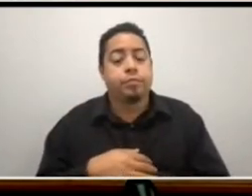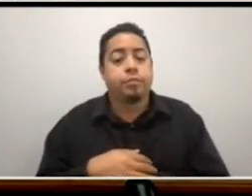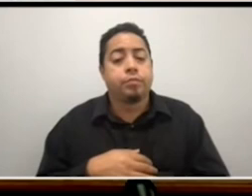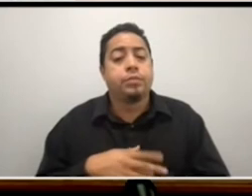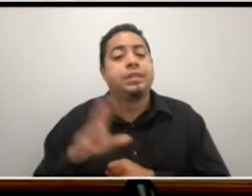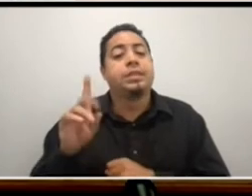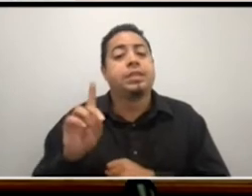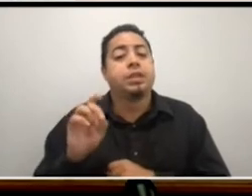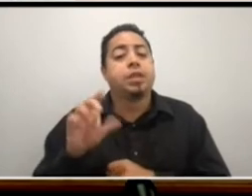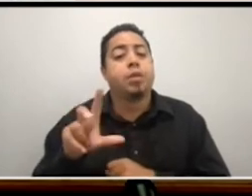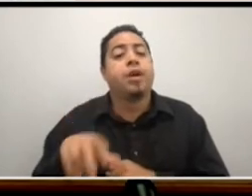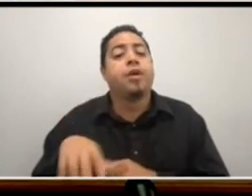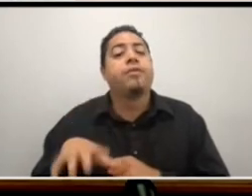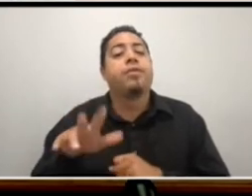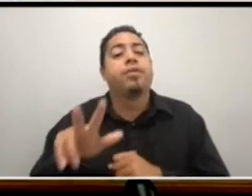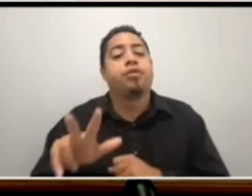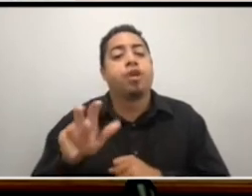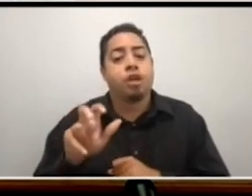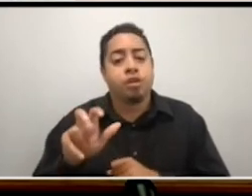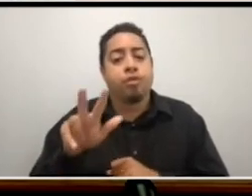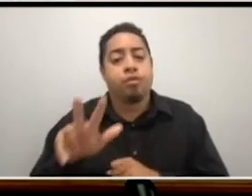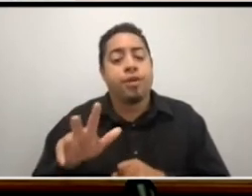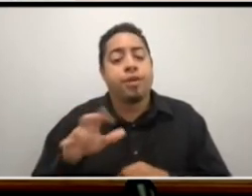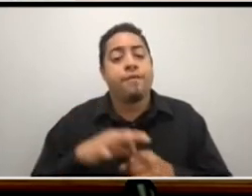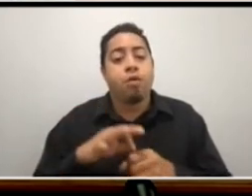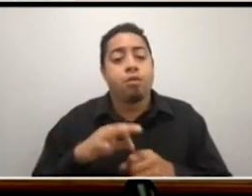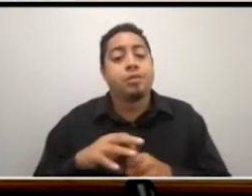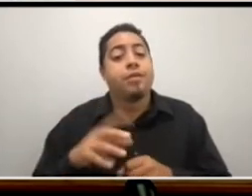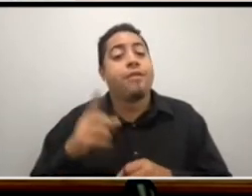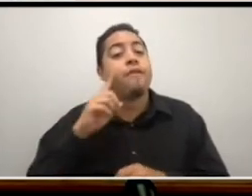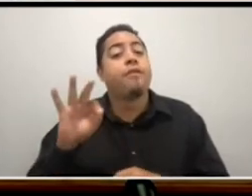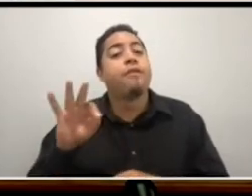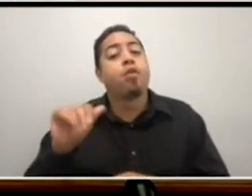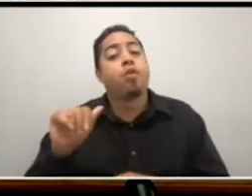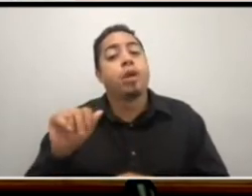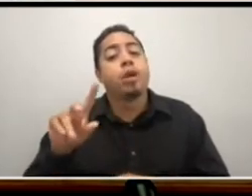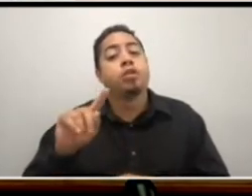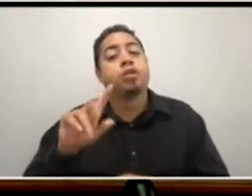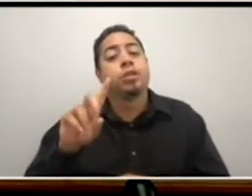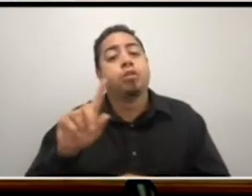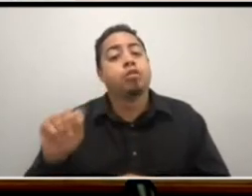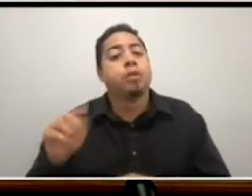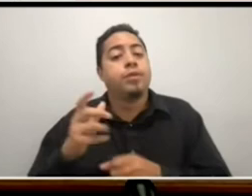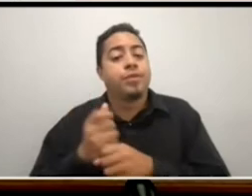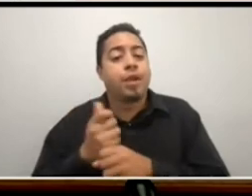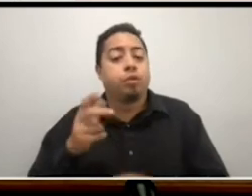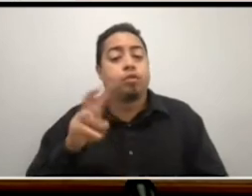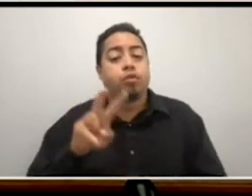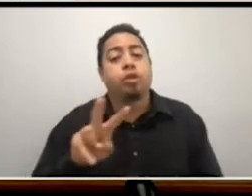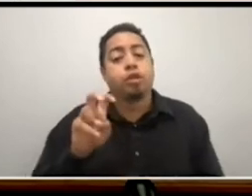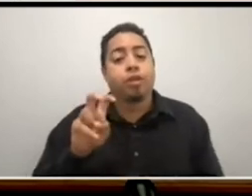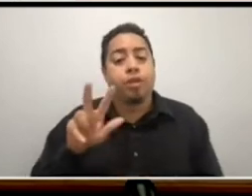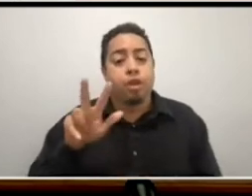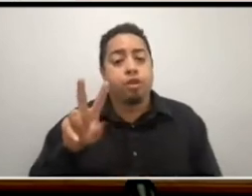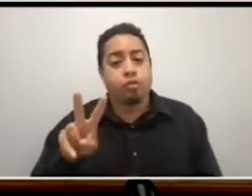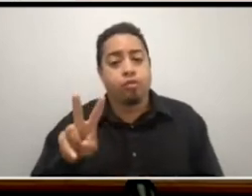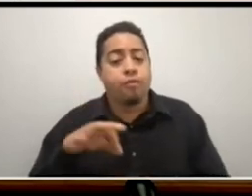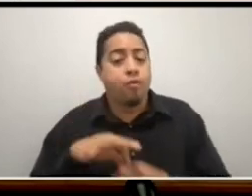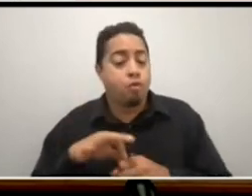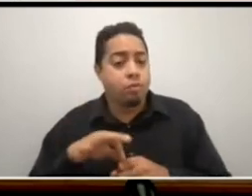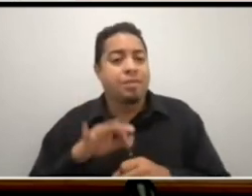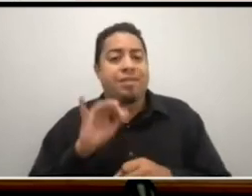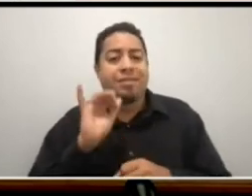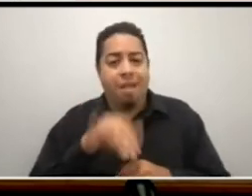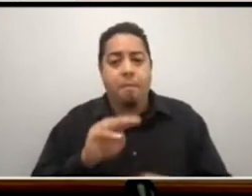votes. Donald J. Trump of the state of Florida has received 232 votes. Which is what he did when the joint